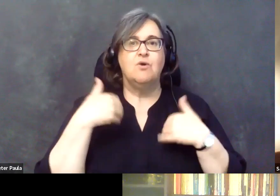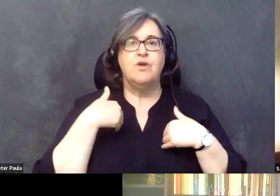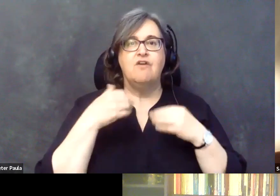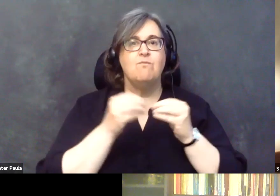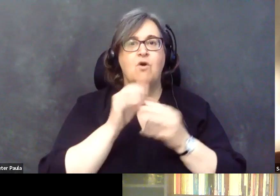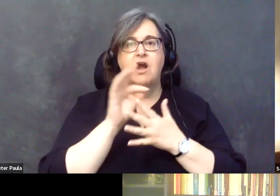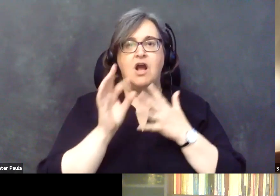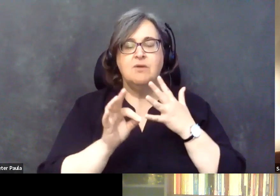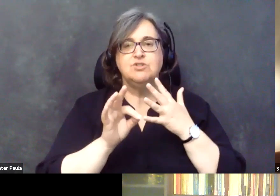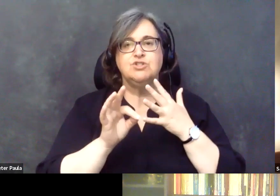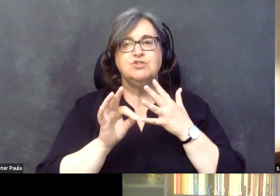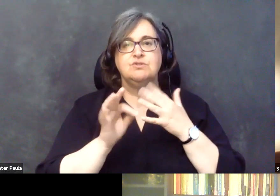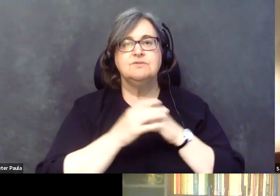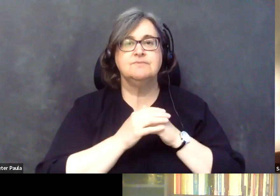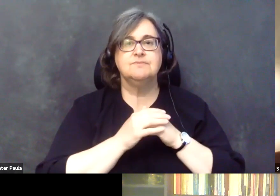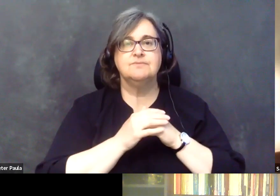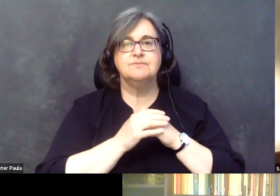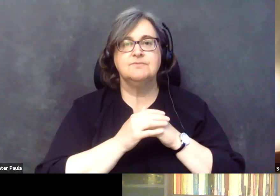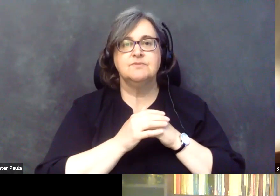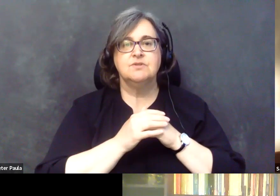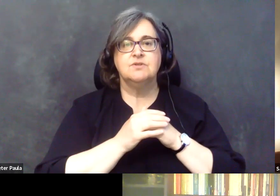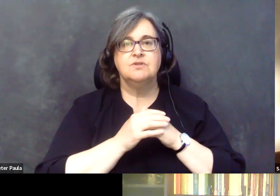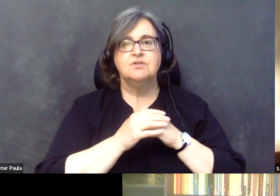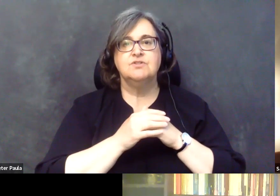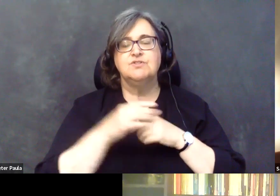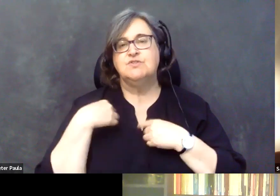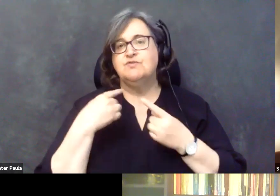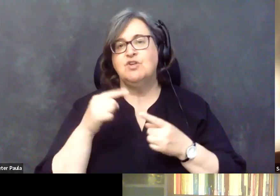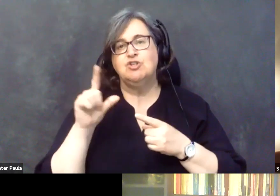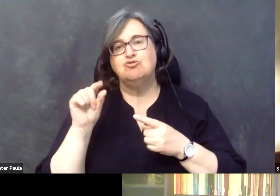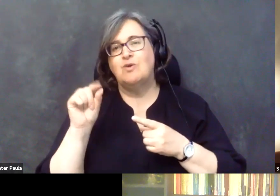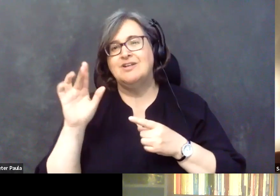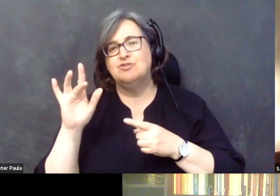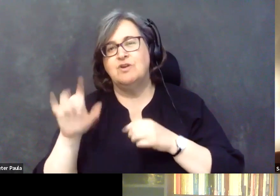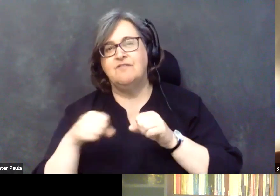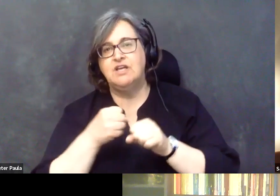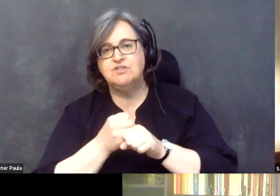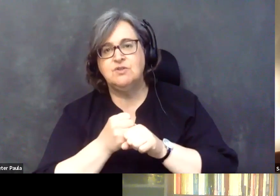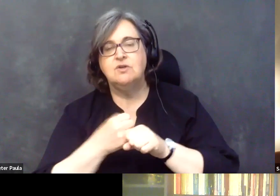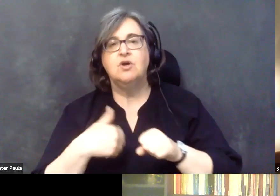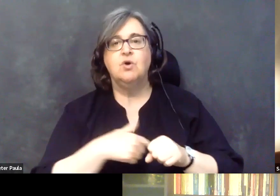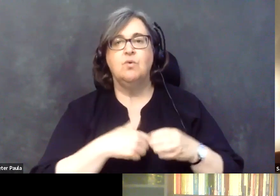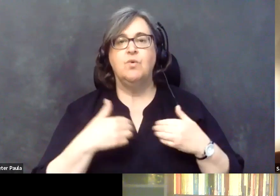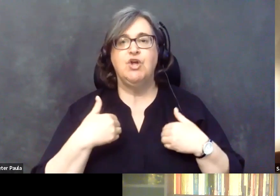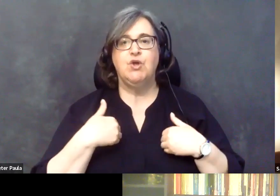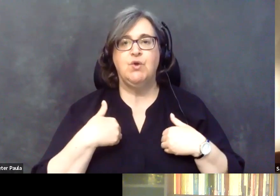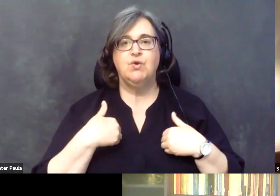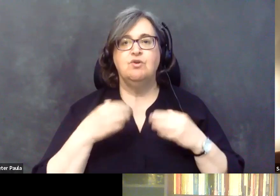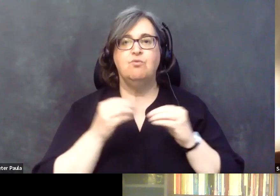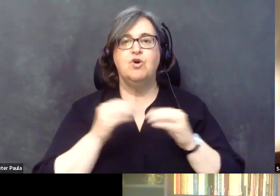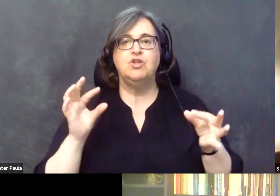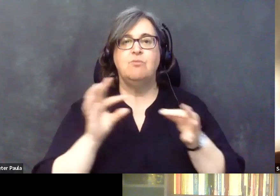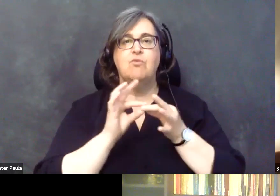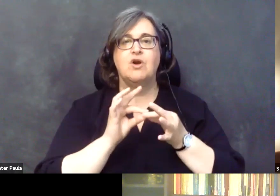So my reading into the past 20, 25 years is that we have a more connected